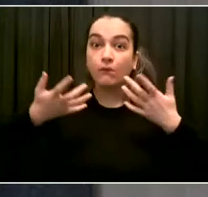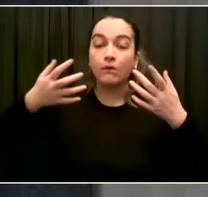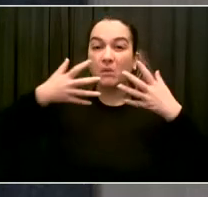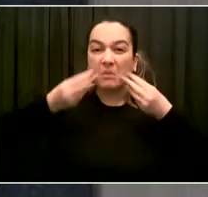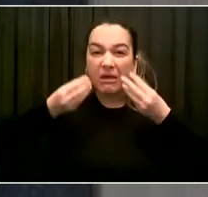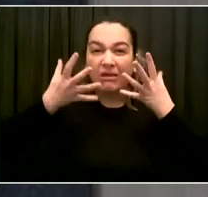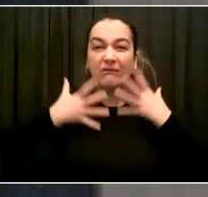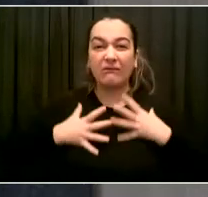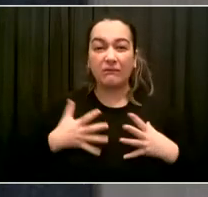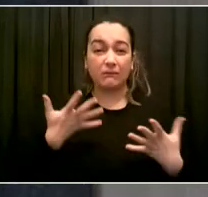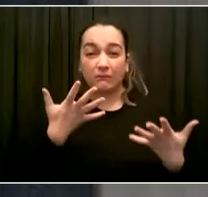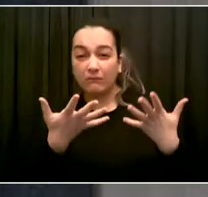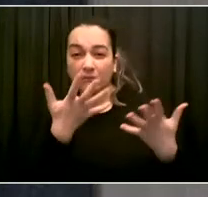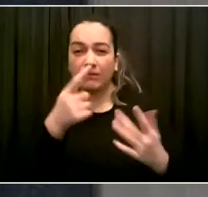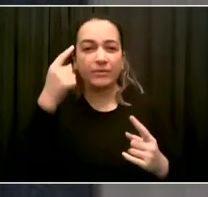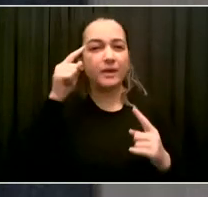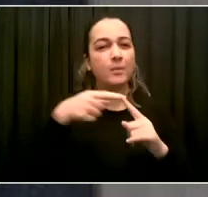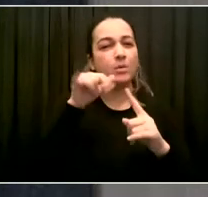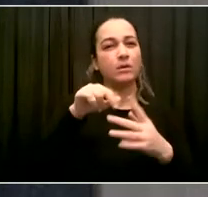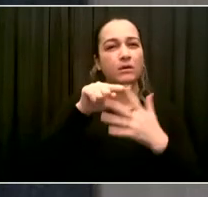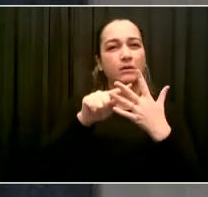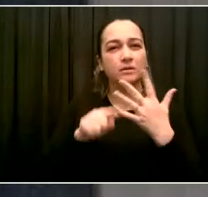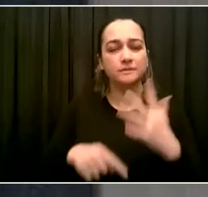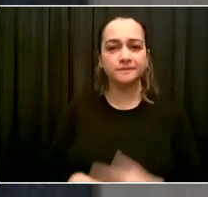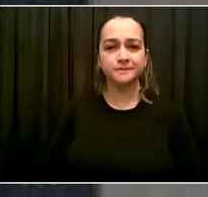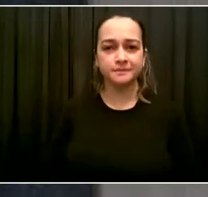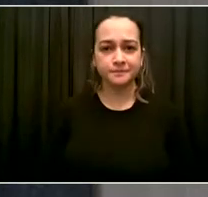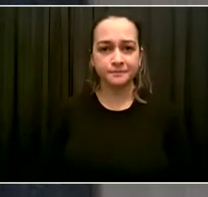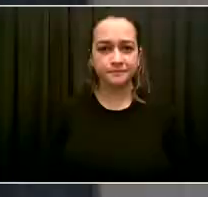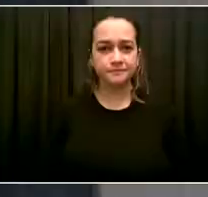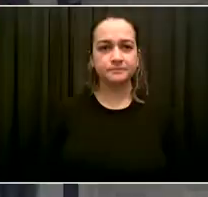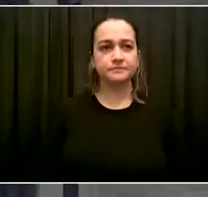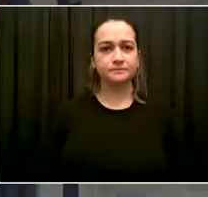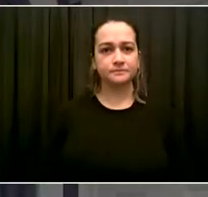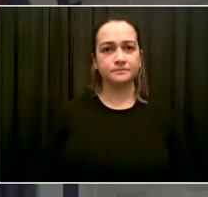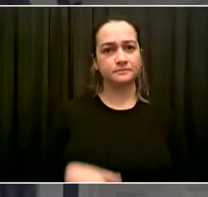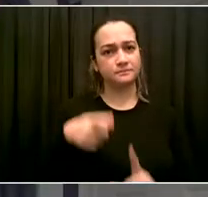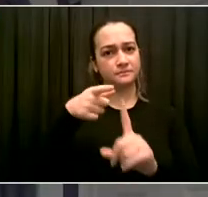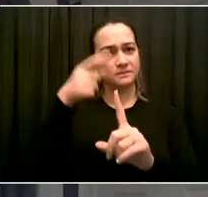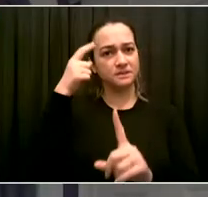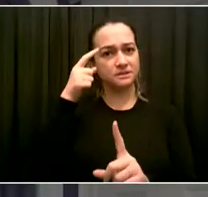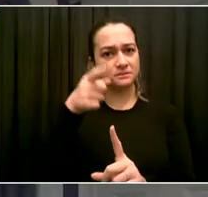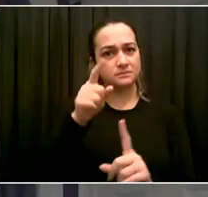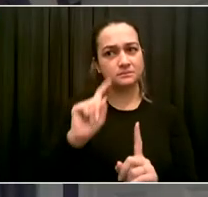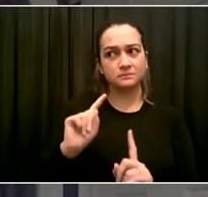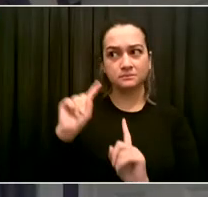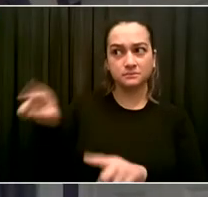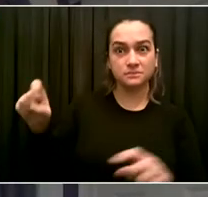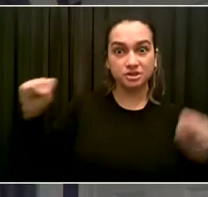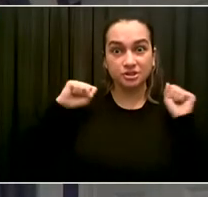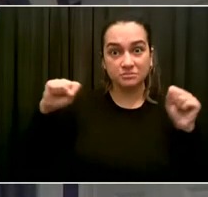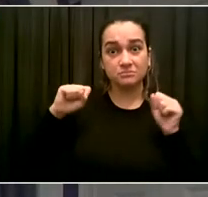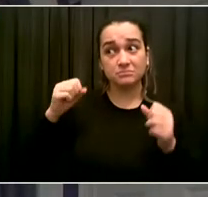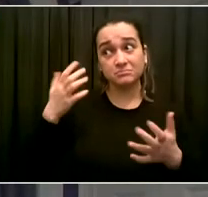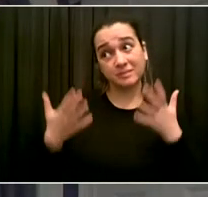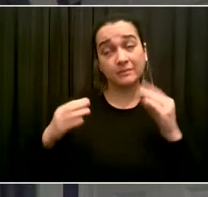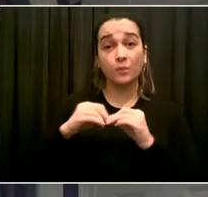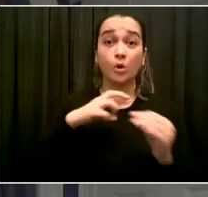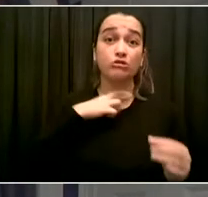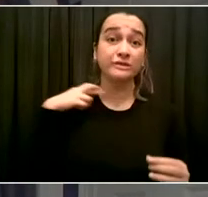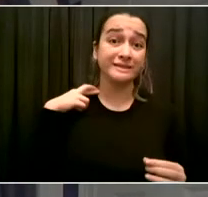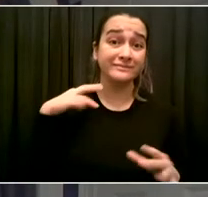outcomes if you're older or if you have an underlying health condition. Thank you. Go ahead. The next is Sean from The Daily News.